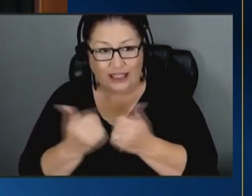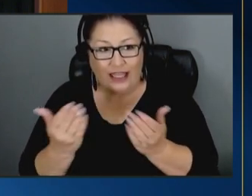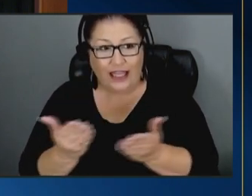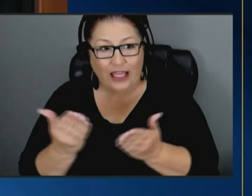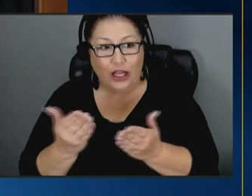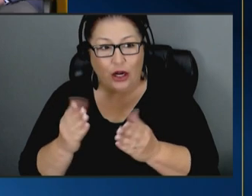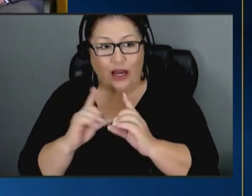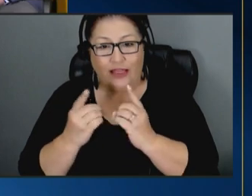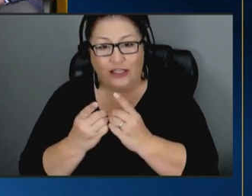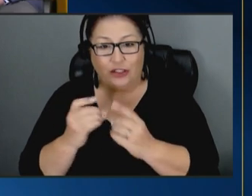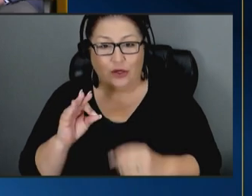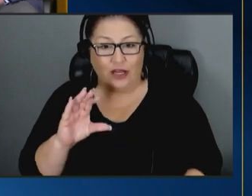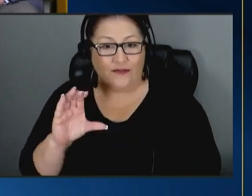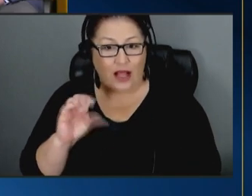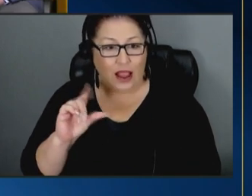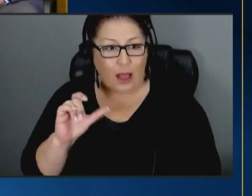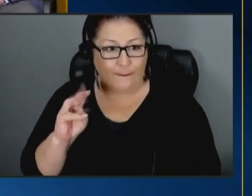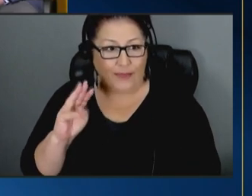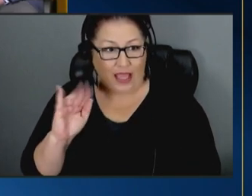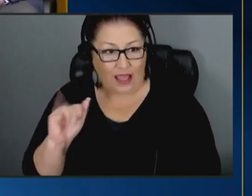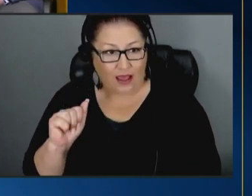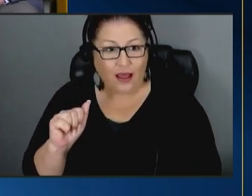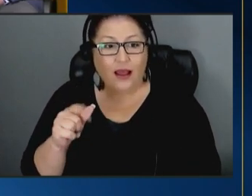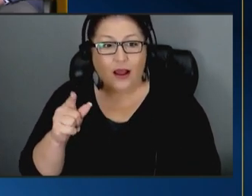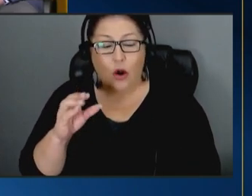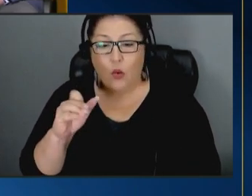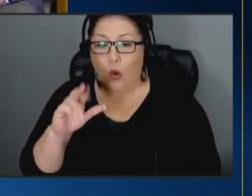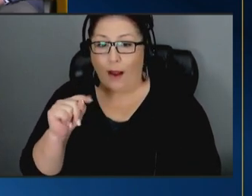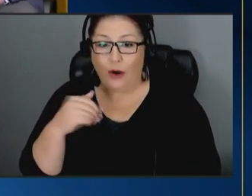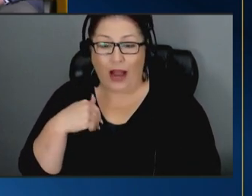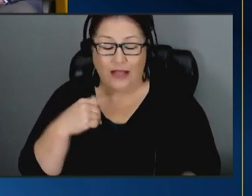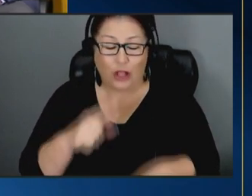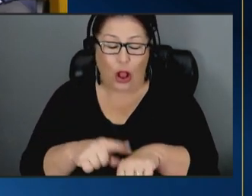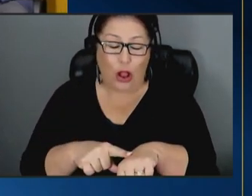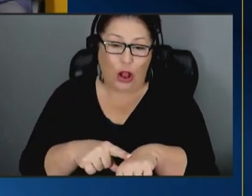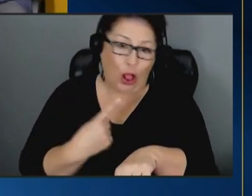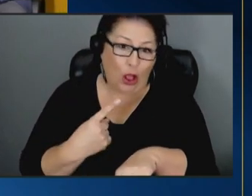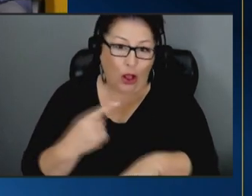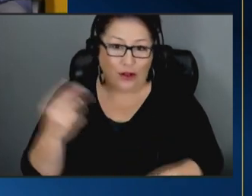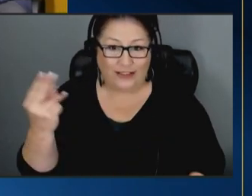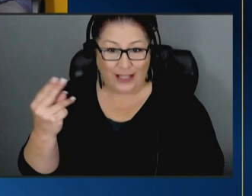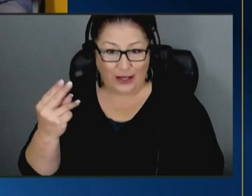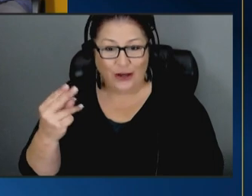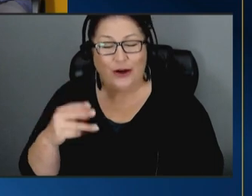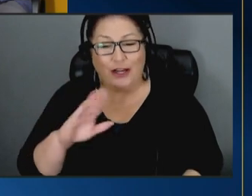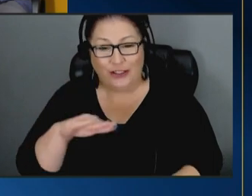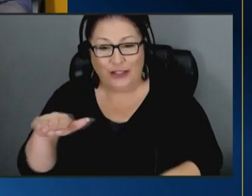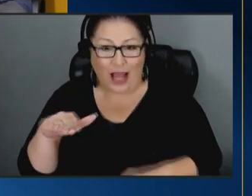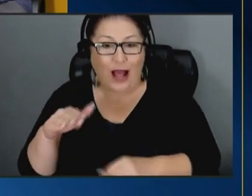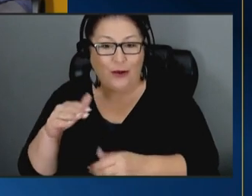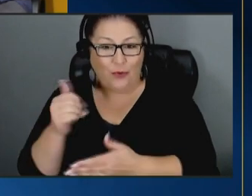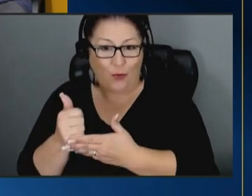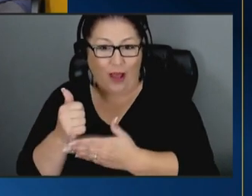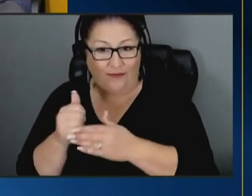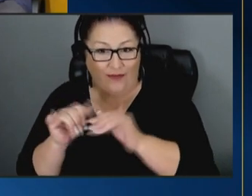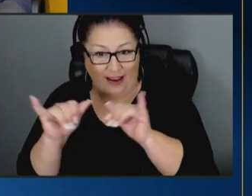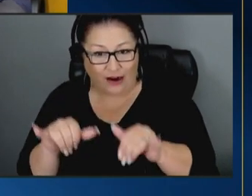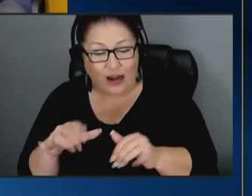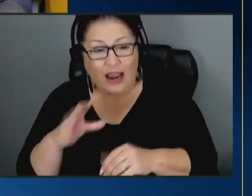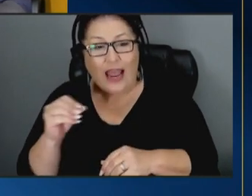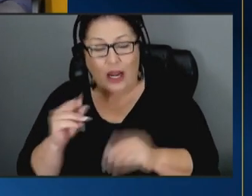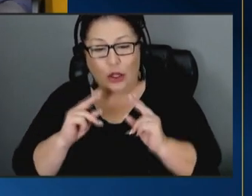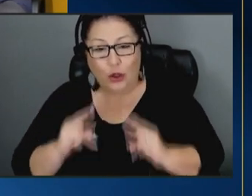the district of columbia robert's got a long tenure in in child welfare and human